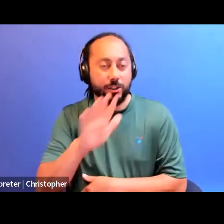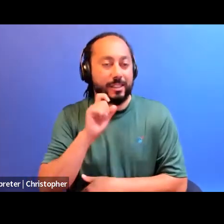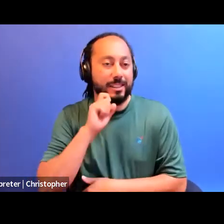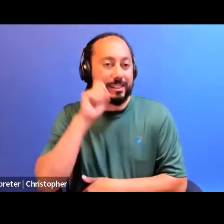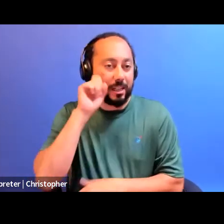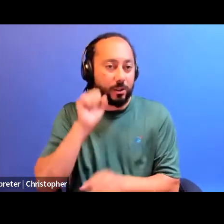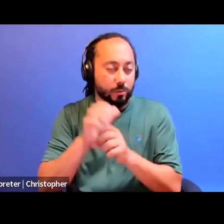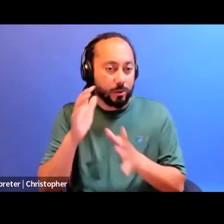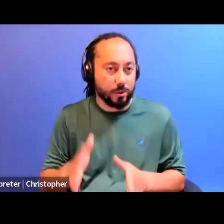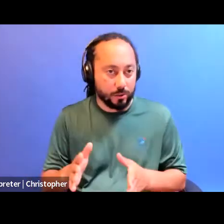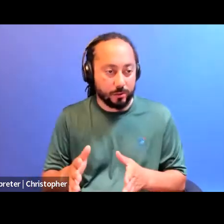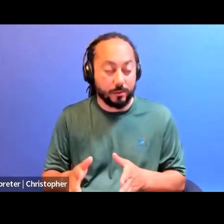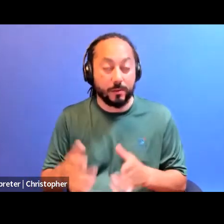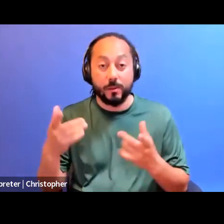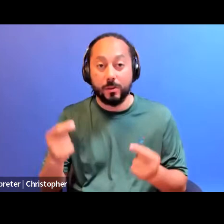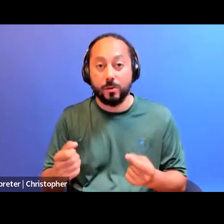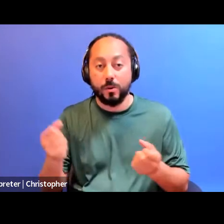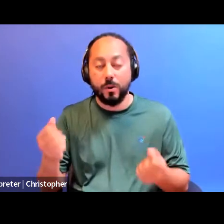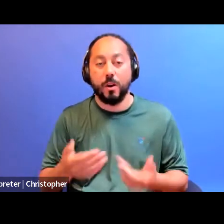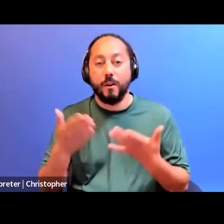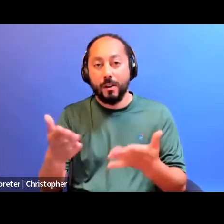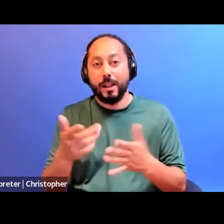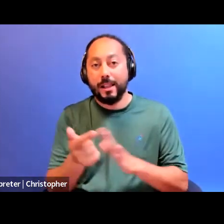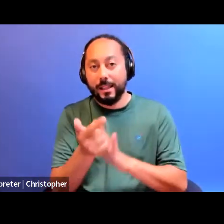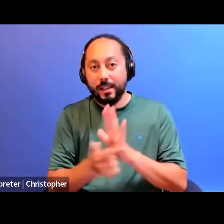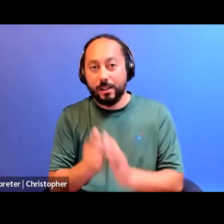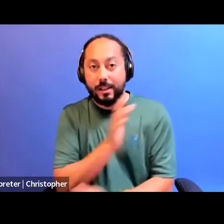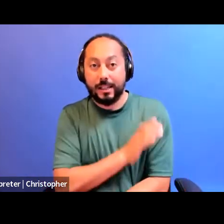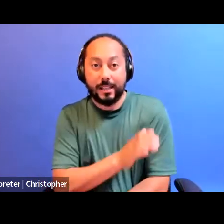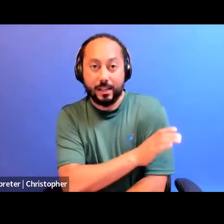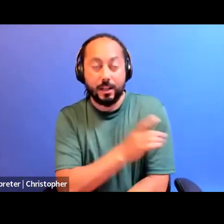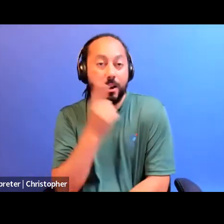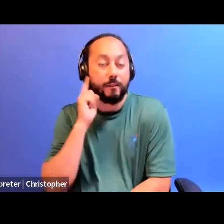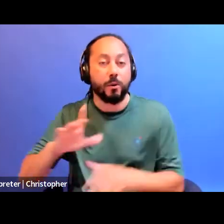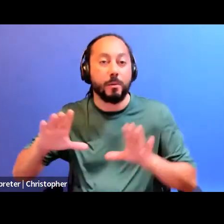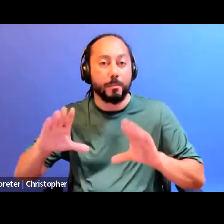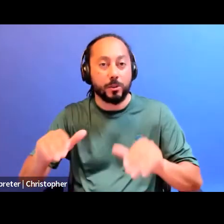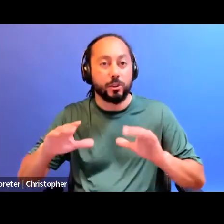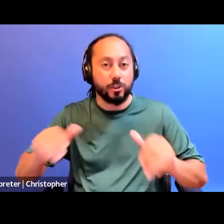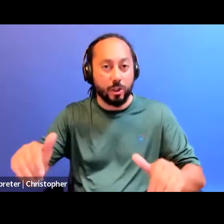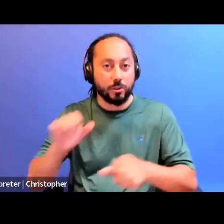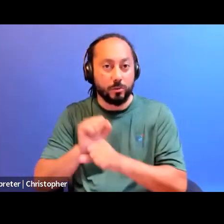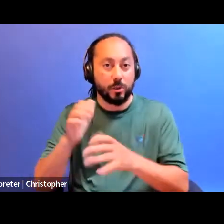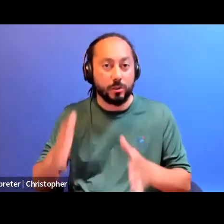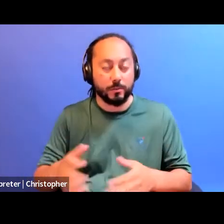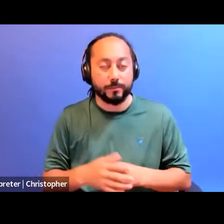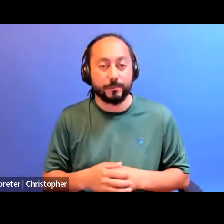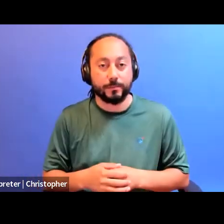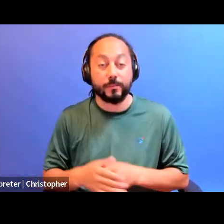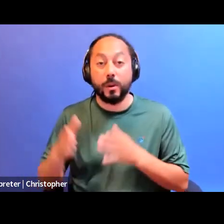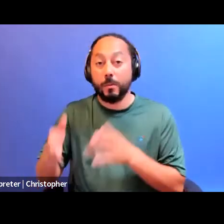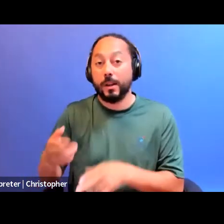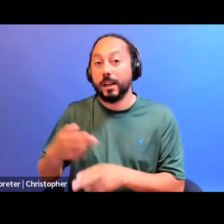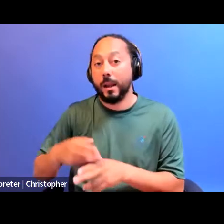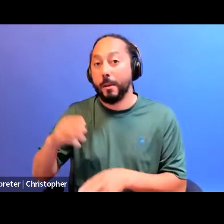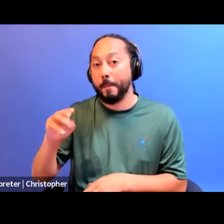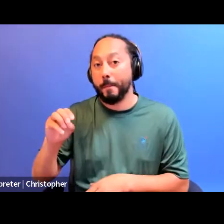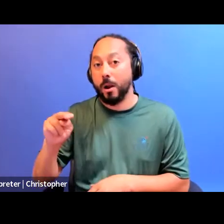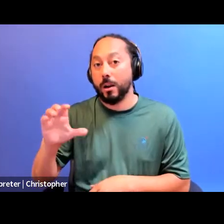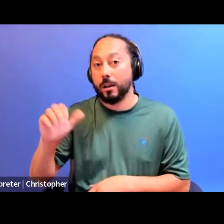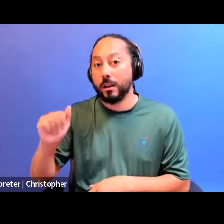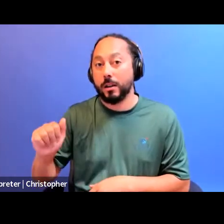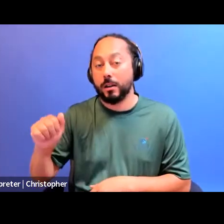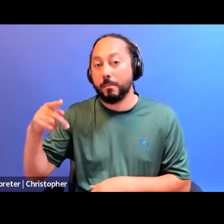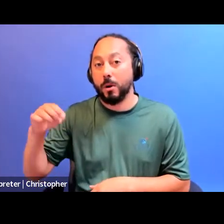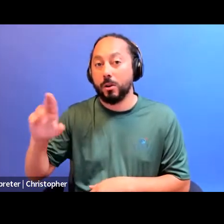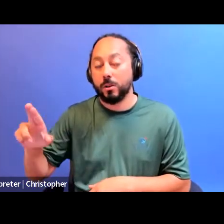began offering legal clinics and services for massage parlor workers. Monica Forrester established Trans Pride Toronto,